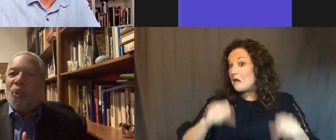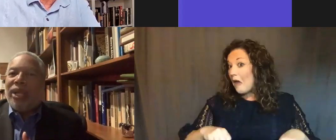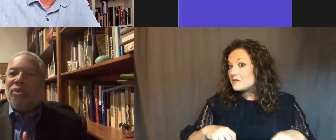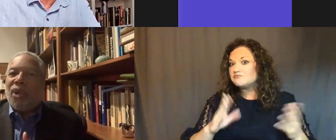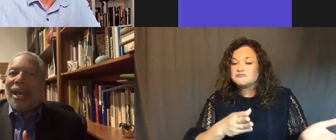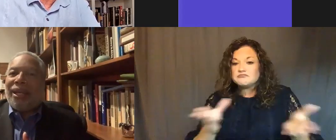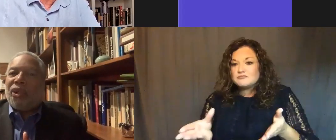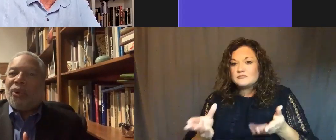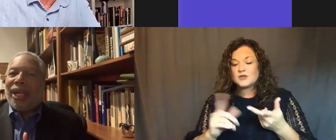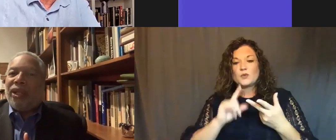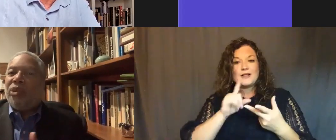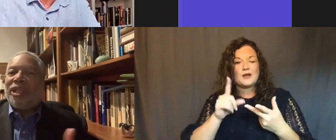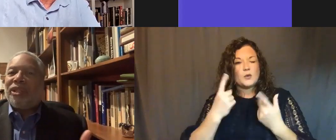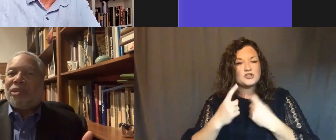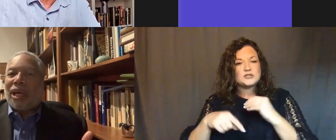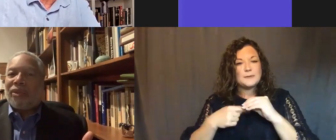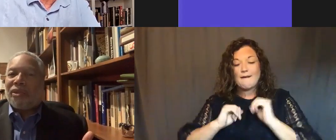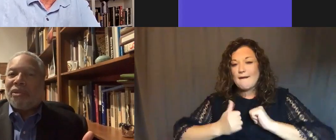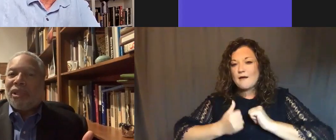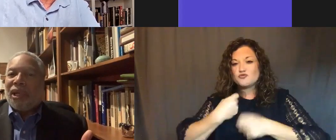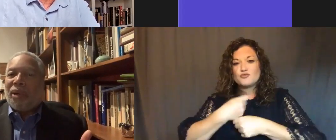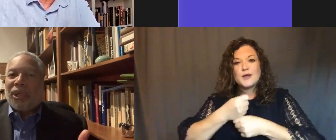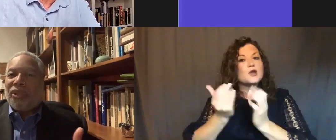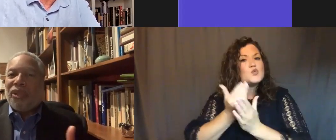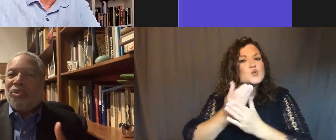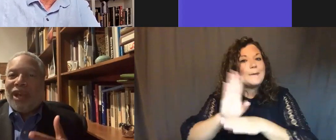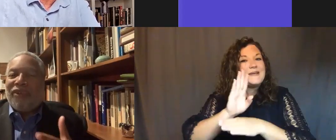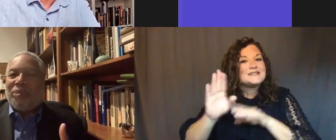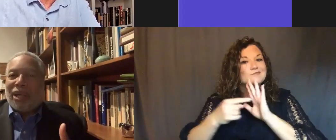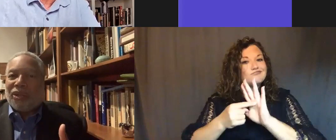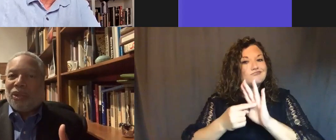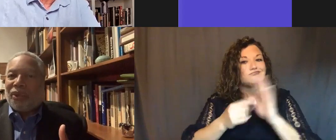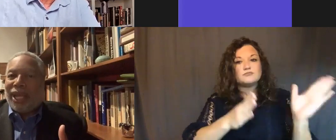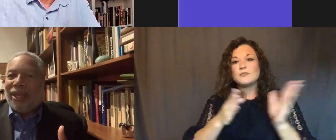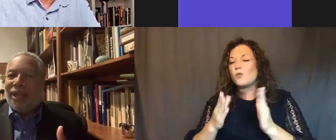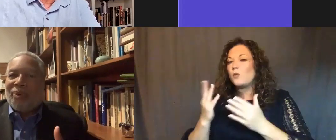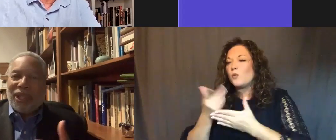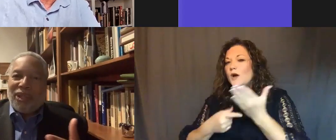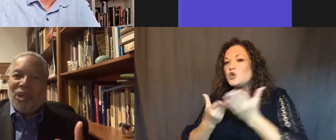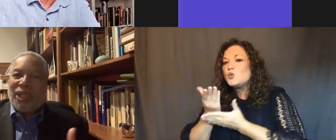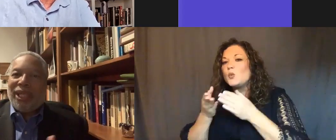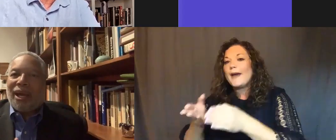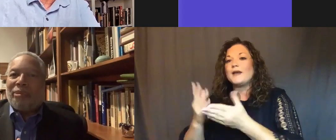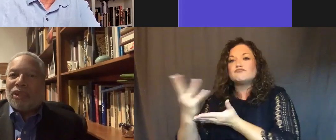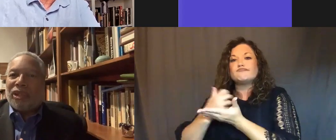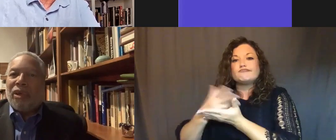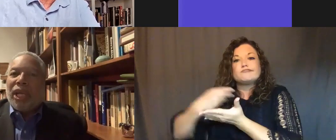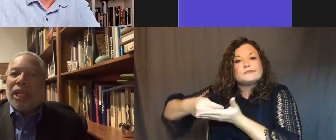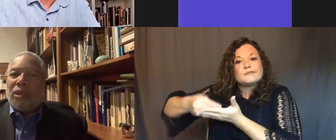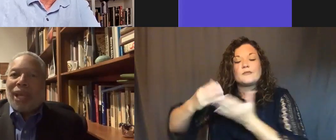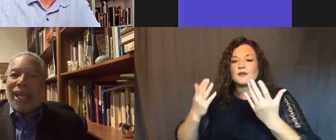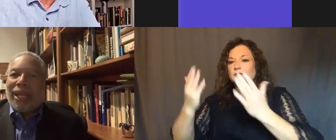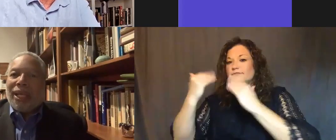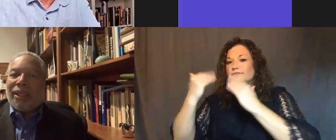when, how do you create new business models? What are the new revenue models you create? What do you do with e-commerce? So,